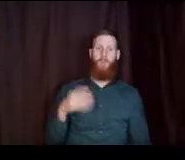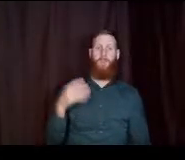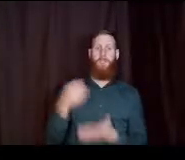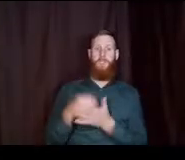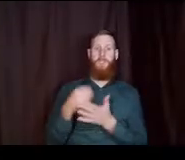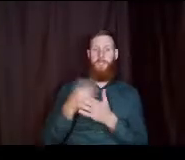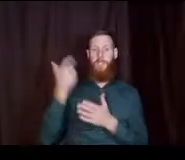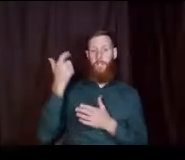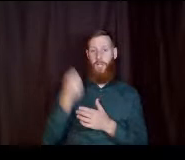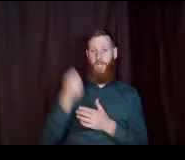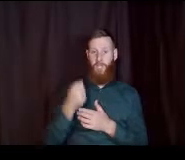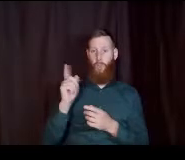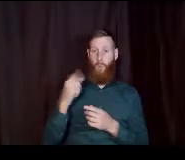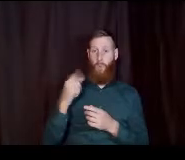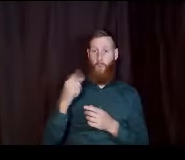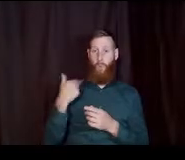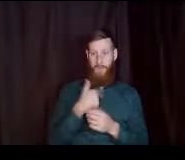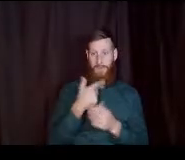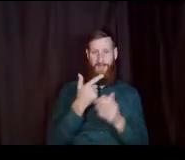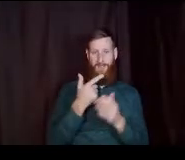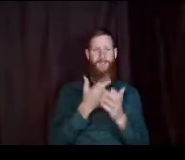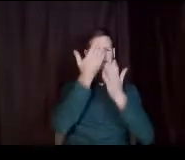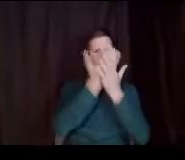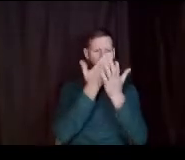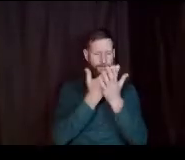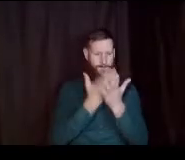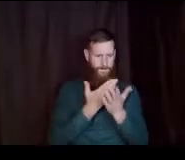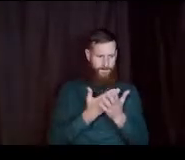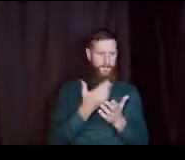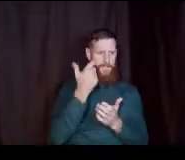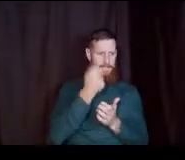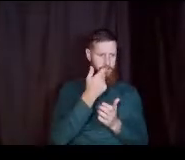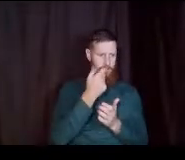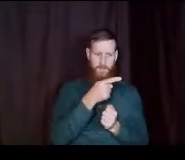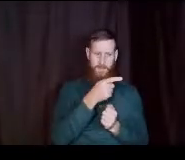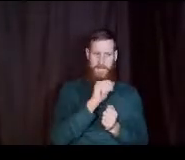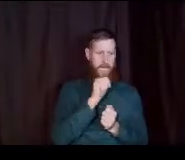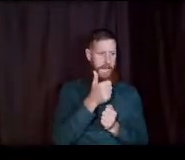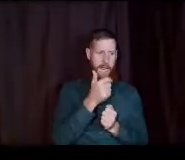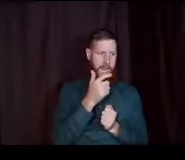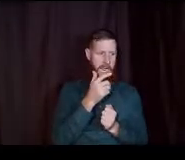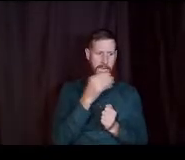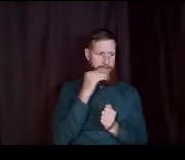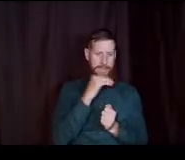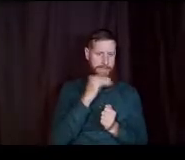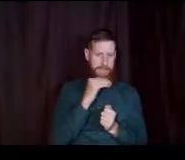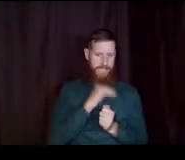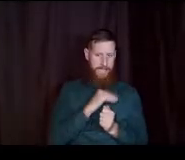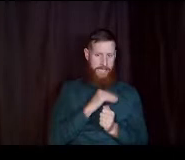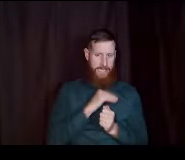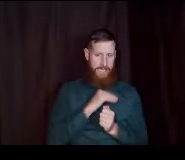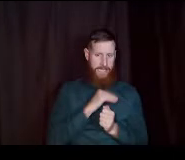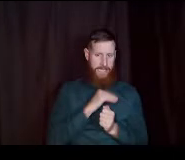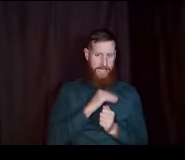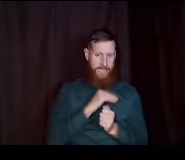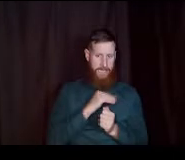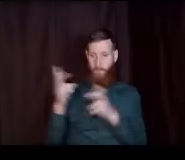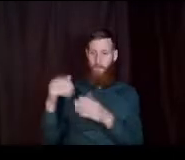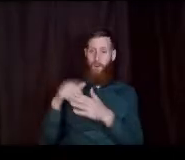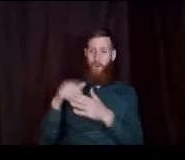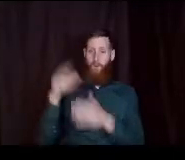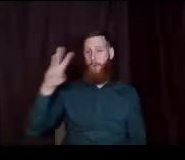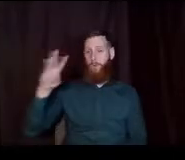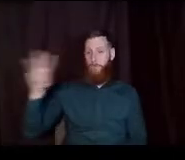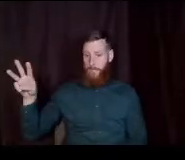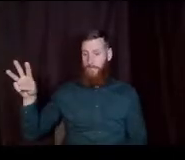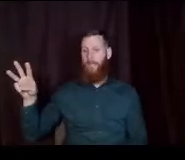where we vet the scholarships to make sure they're not scams and then we put them into our website and you build a profile and we match you